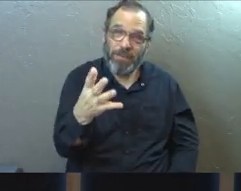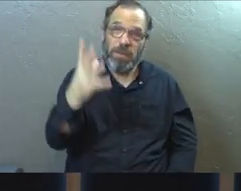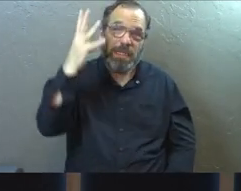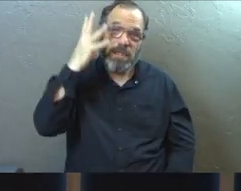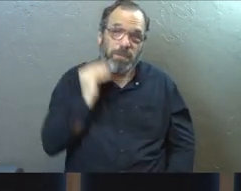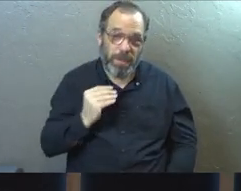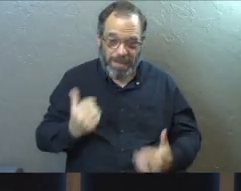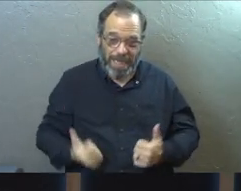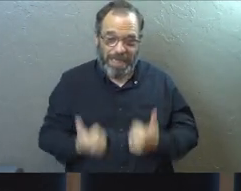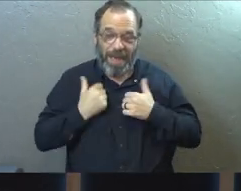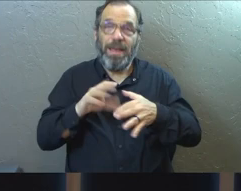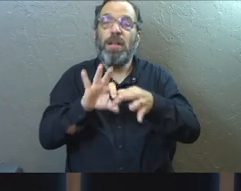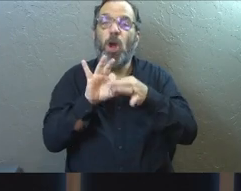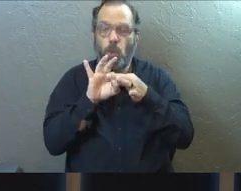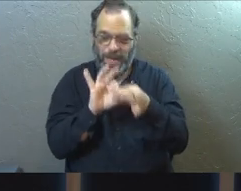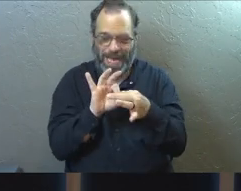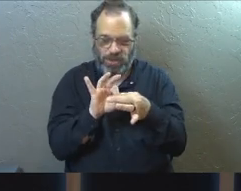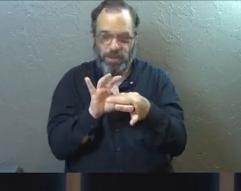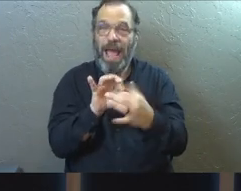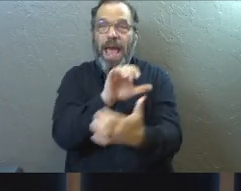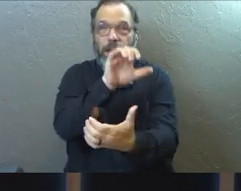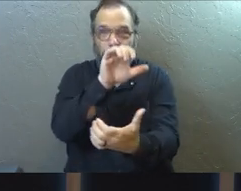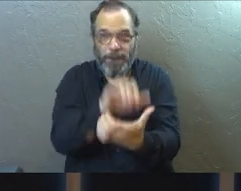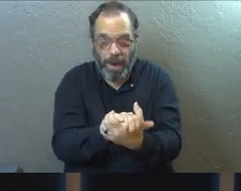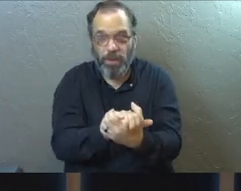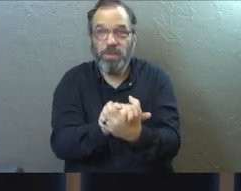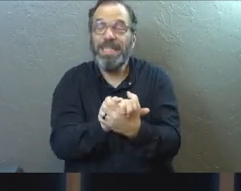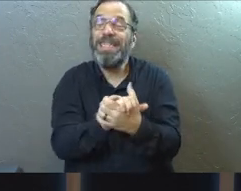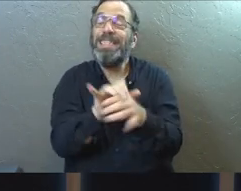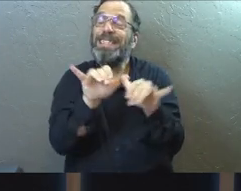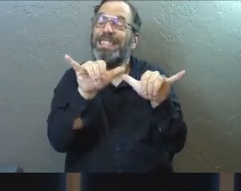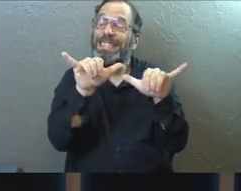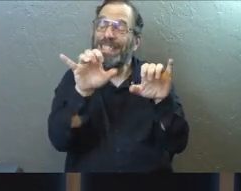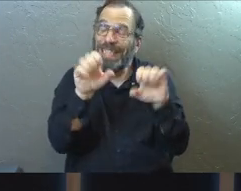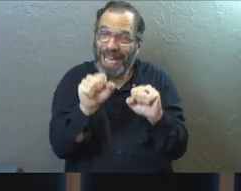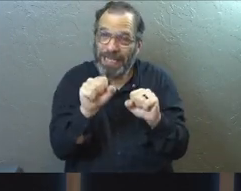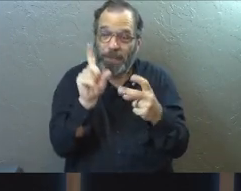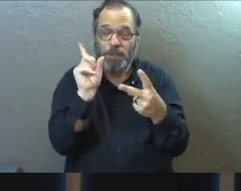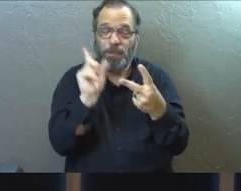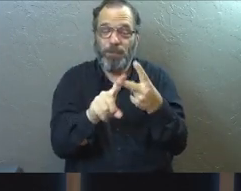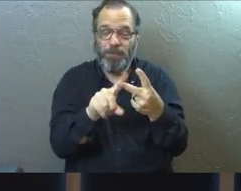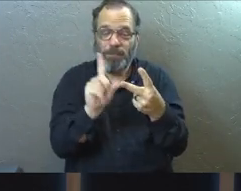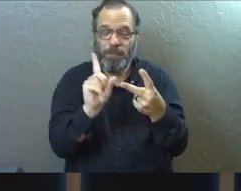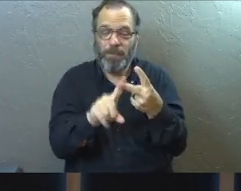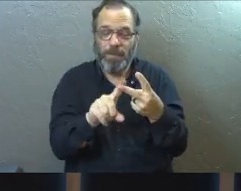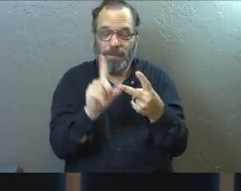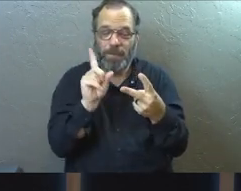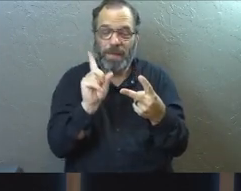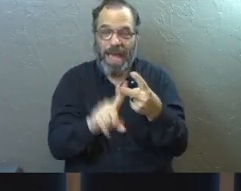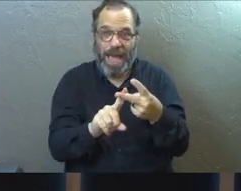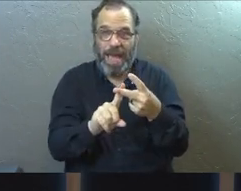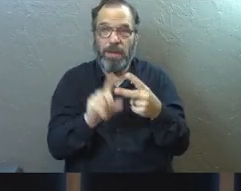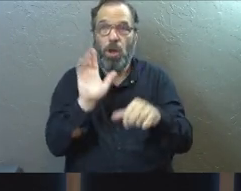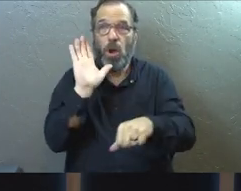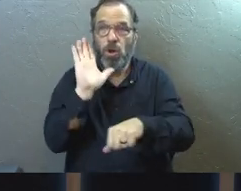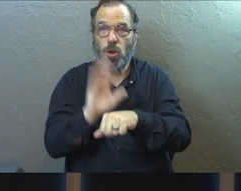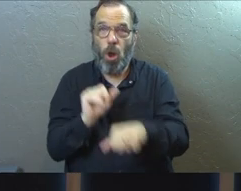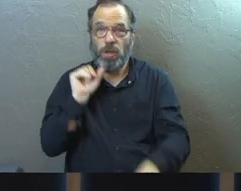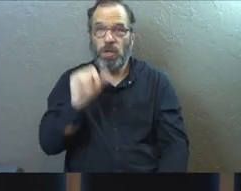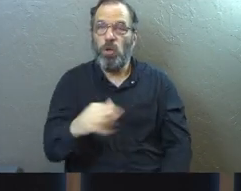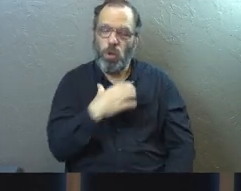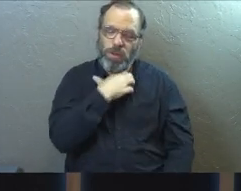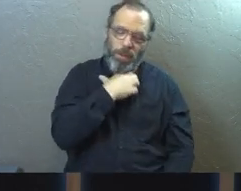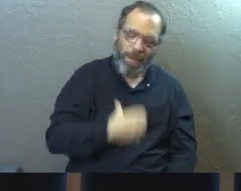walk through when it comes to our relationships and our marriages. All of that, yes. God also has a way of calling all of us into